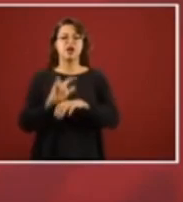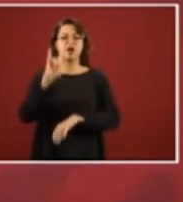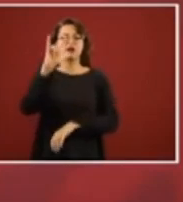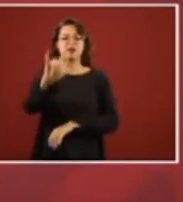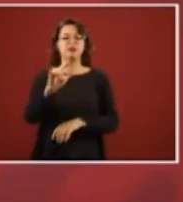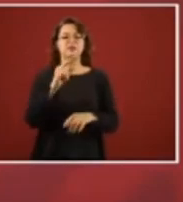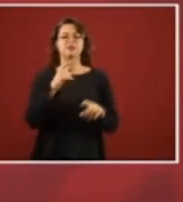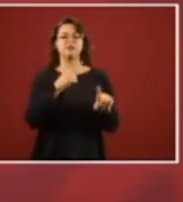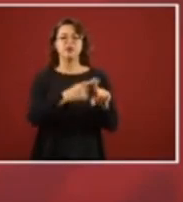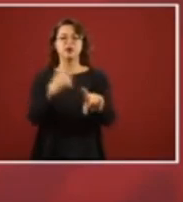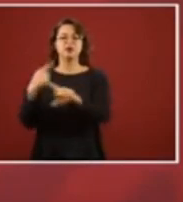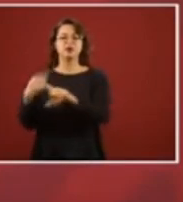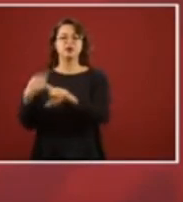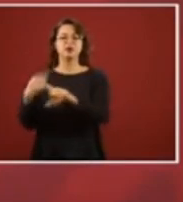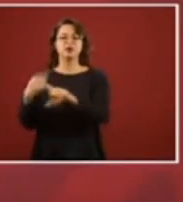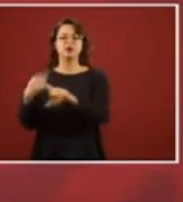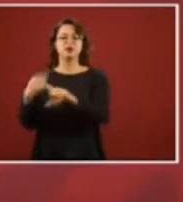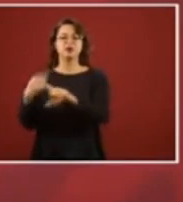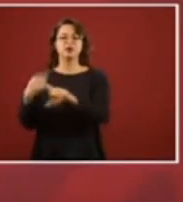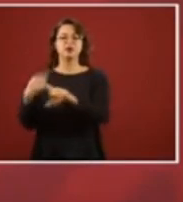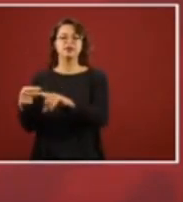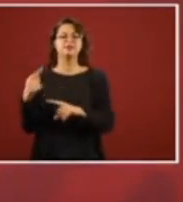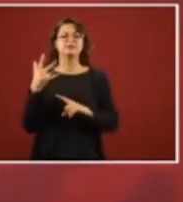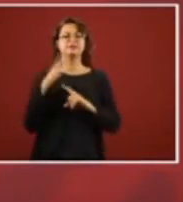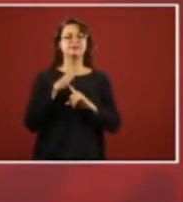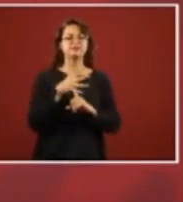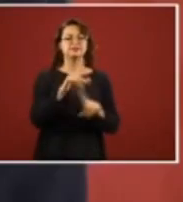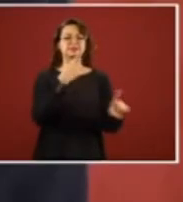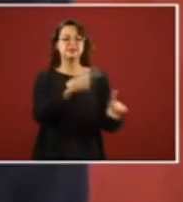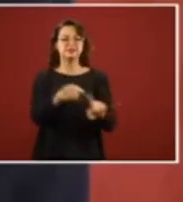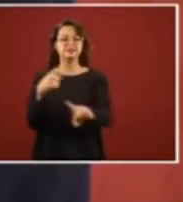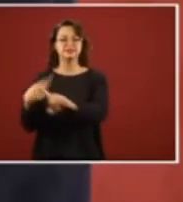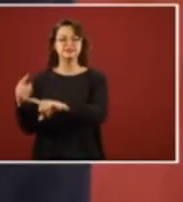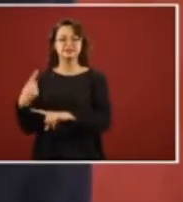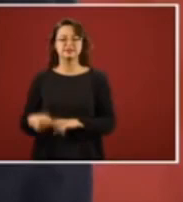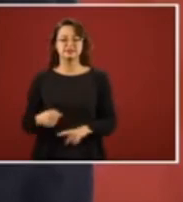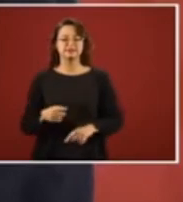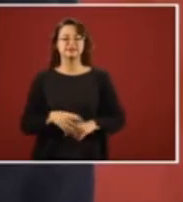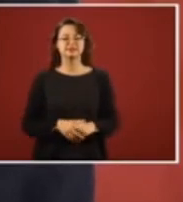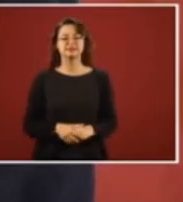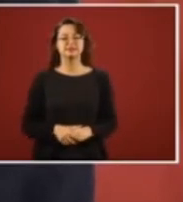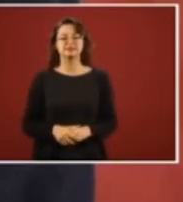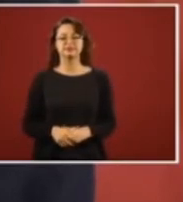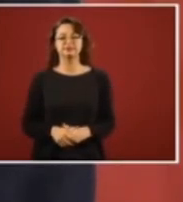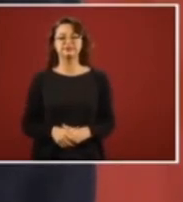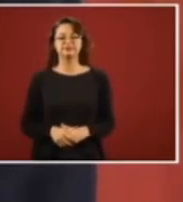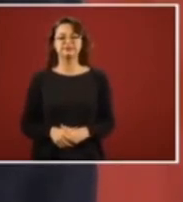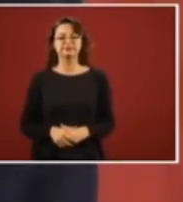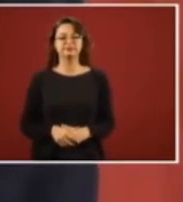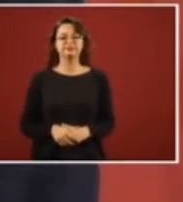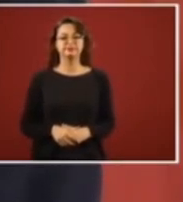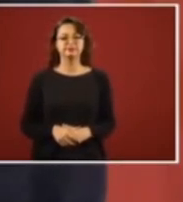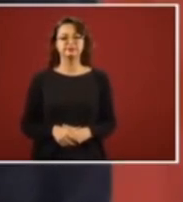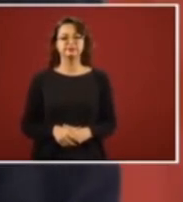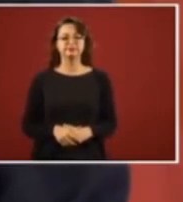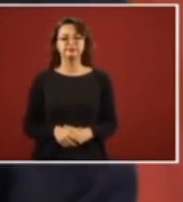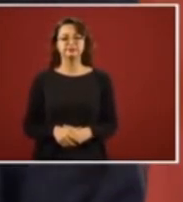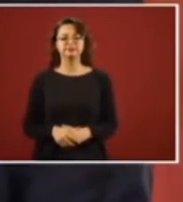and helicopters of the government.